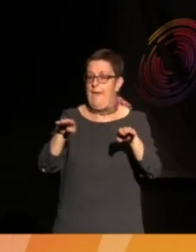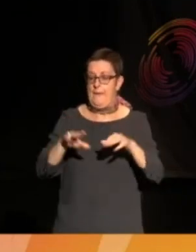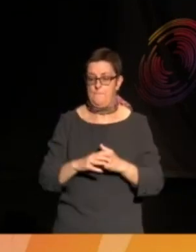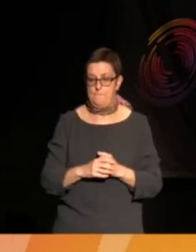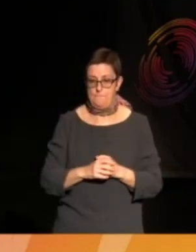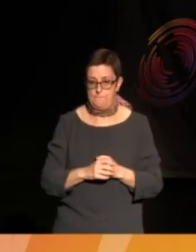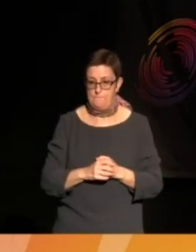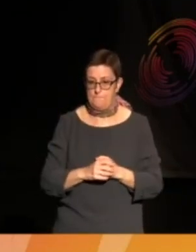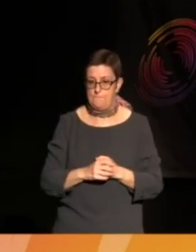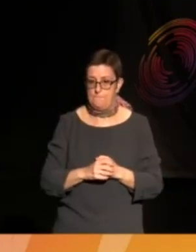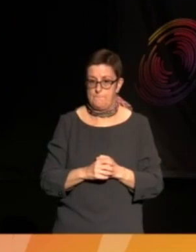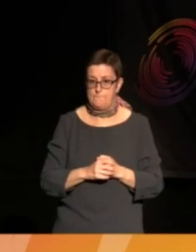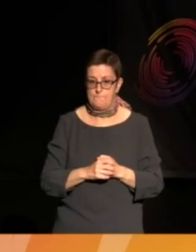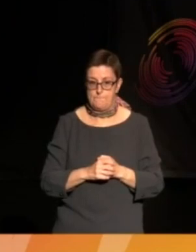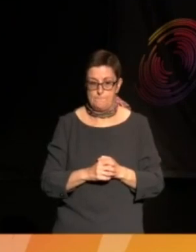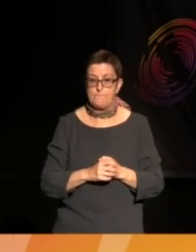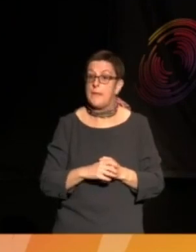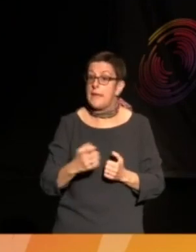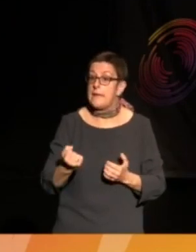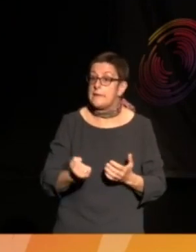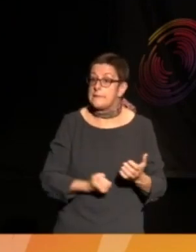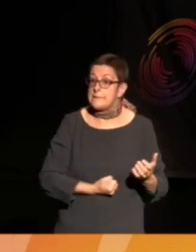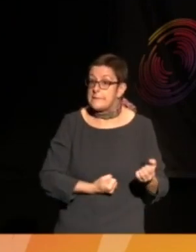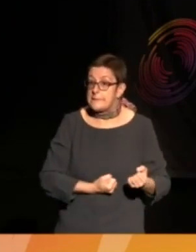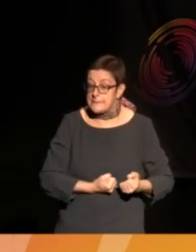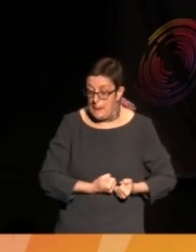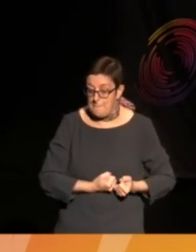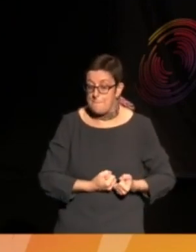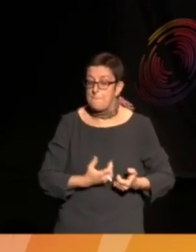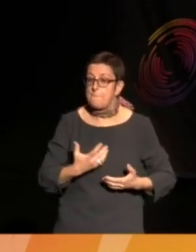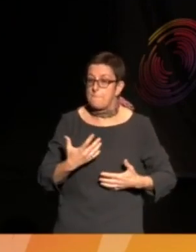Our stab wounds were not self-inflicted. Sean Bonney.